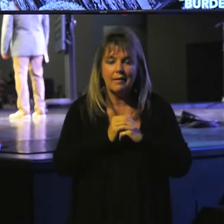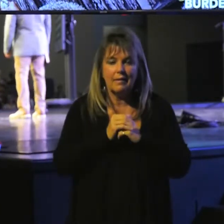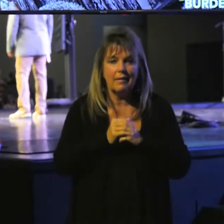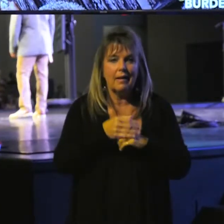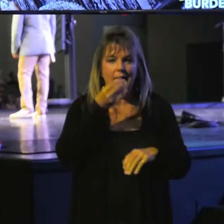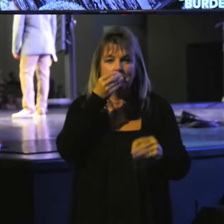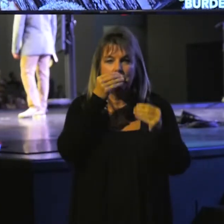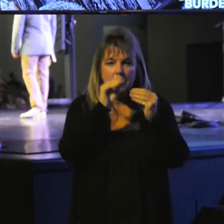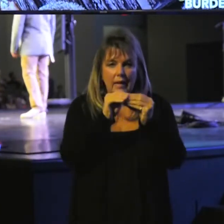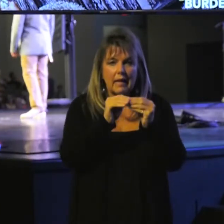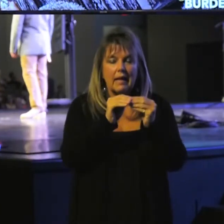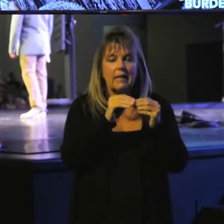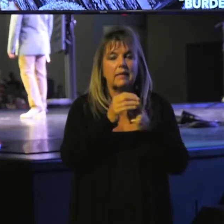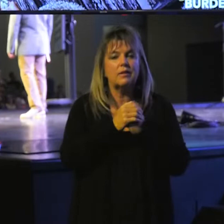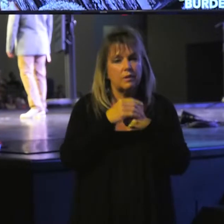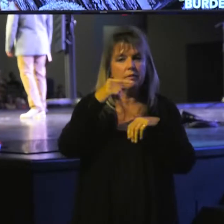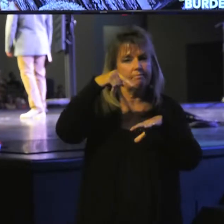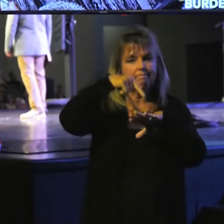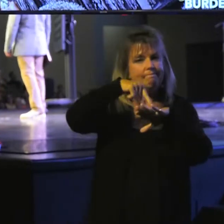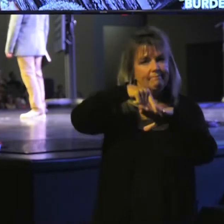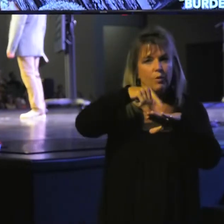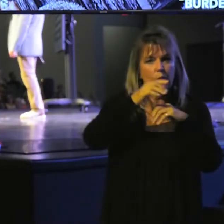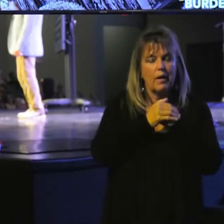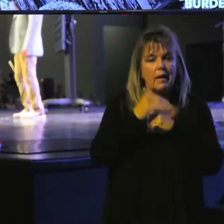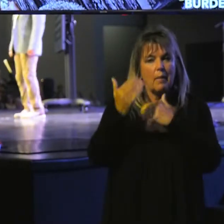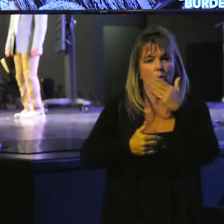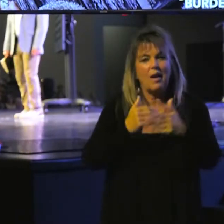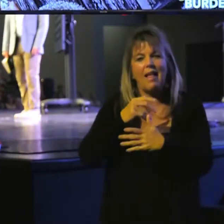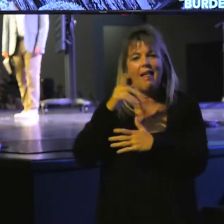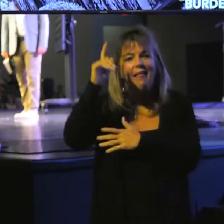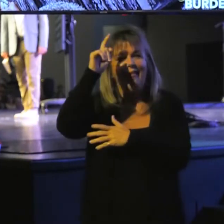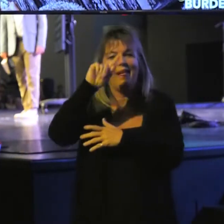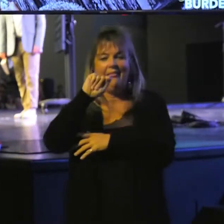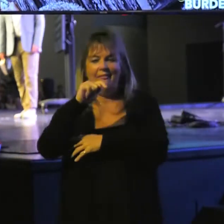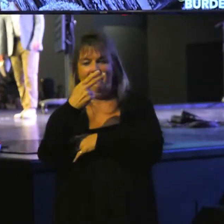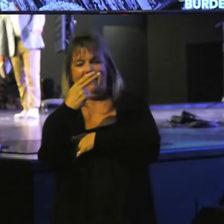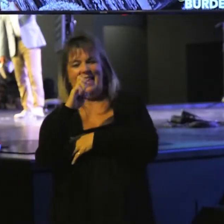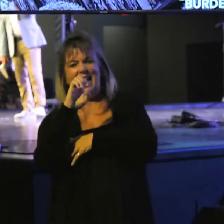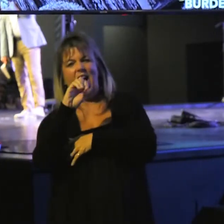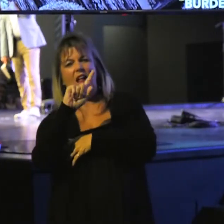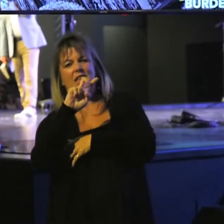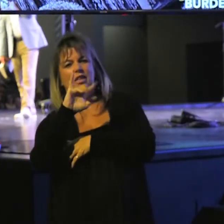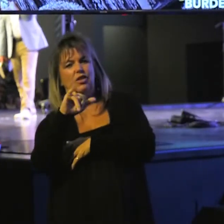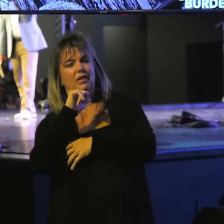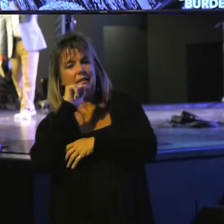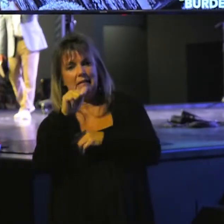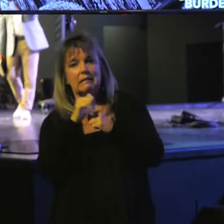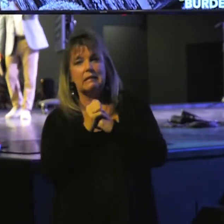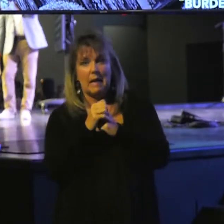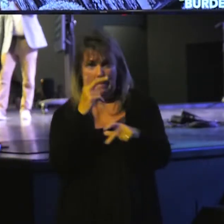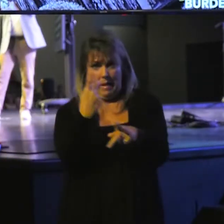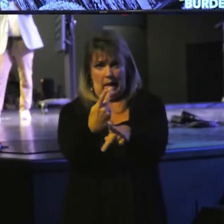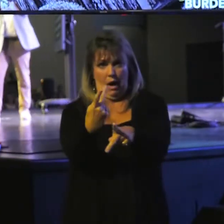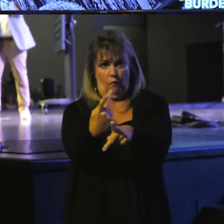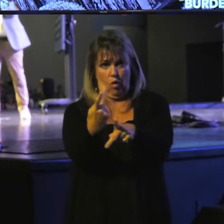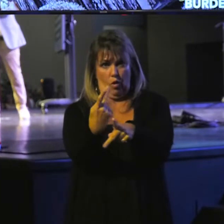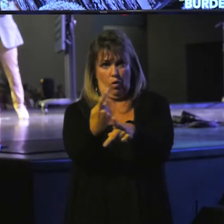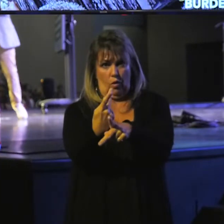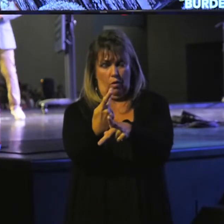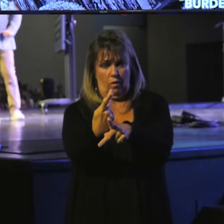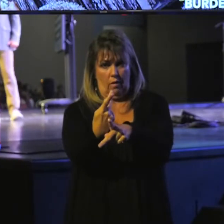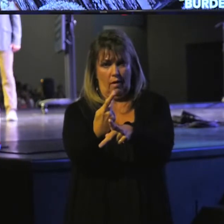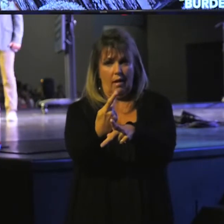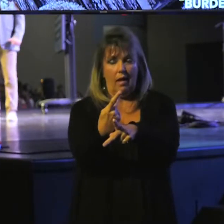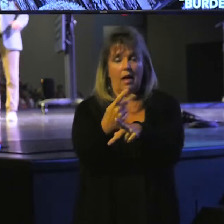kiss the ring of progressive theology that is in fact not theology at all. Ray told his children, be careful of